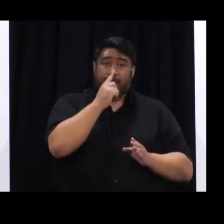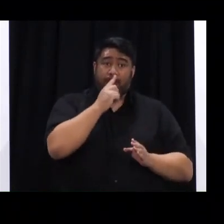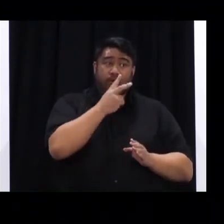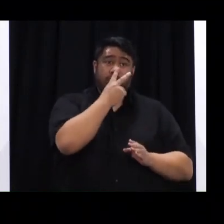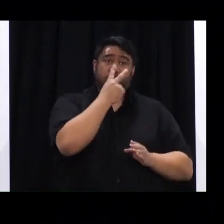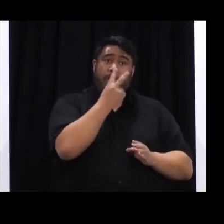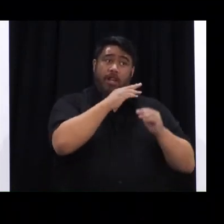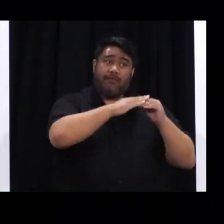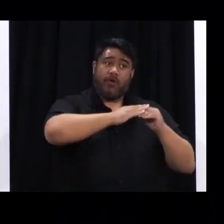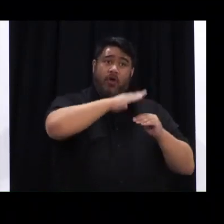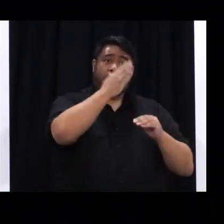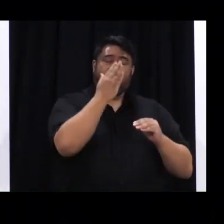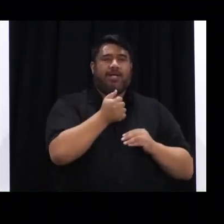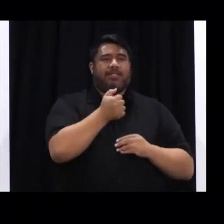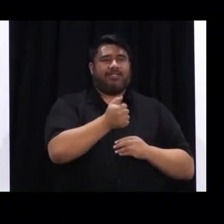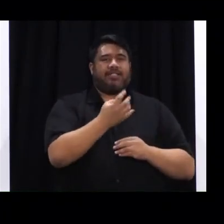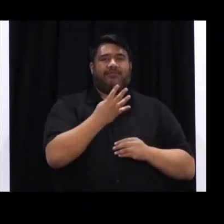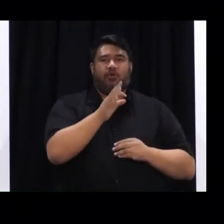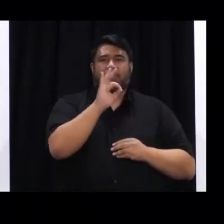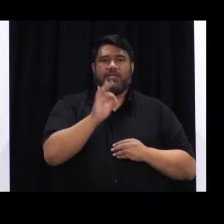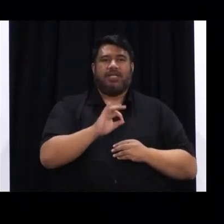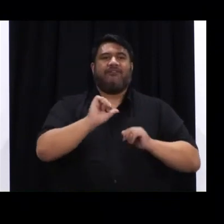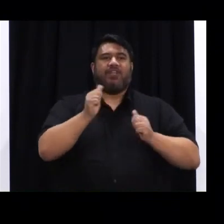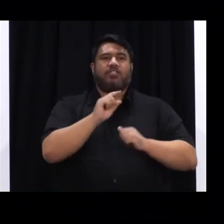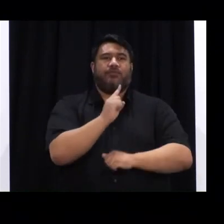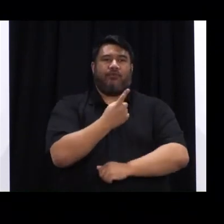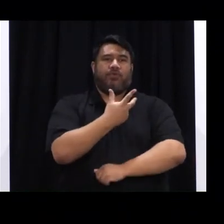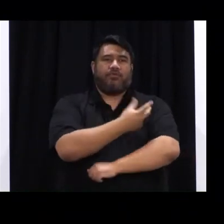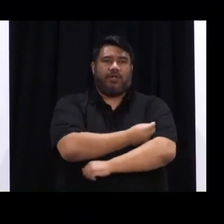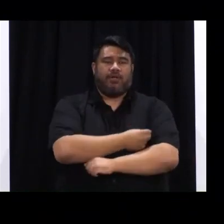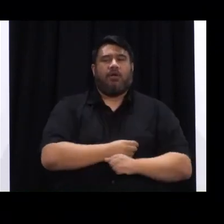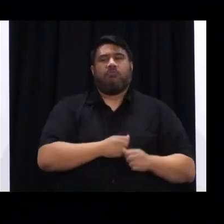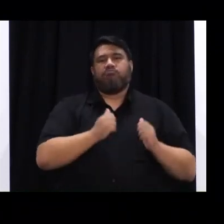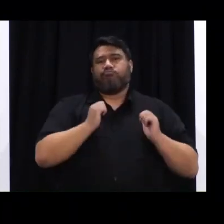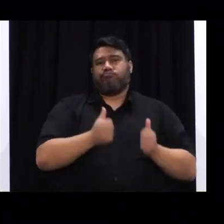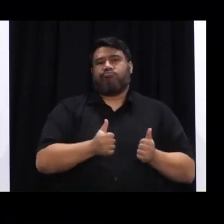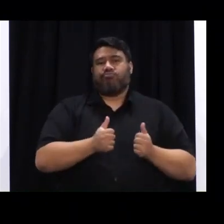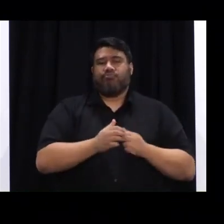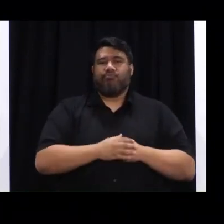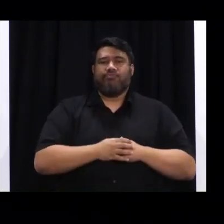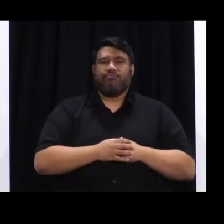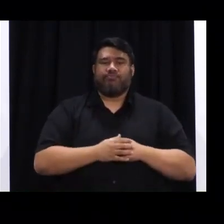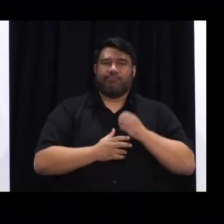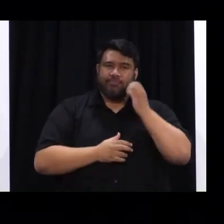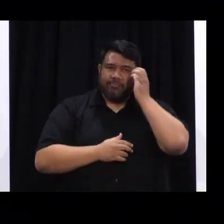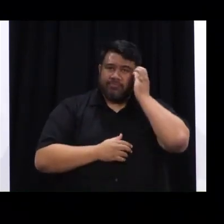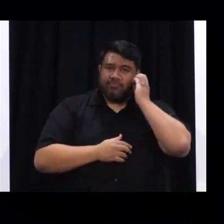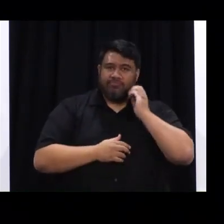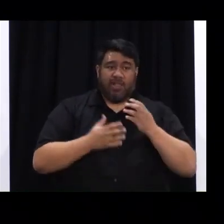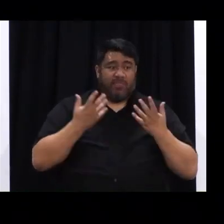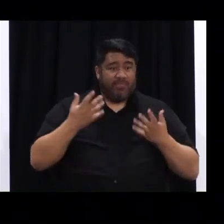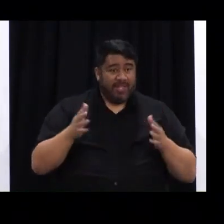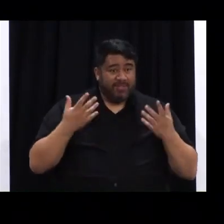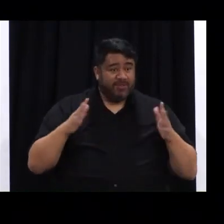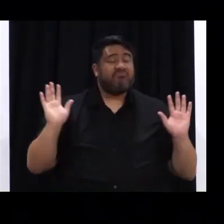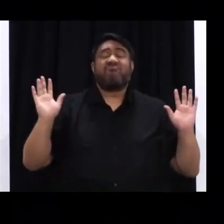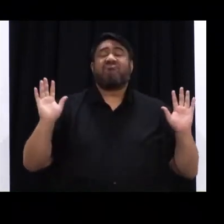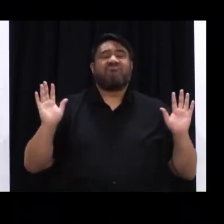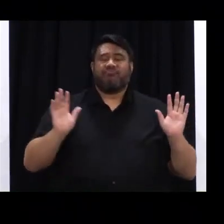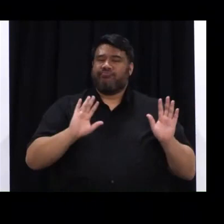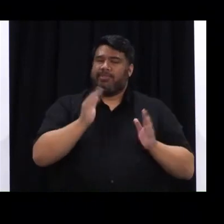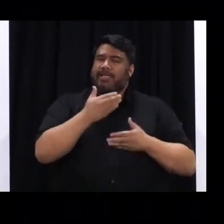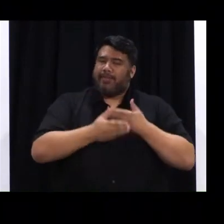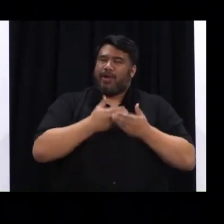aged 12 plus have had at least one dose. We do, however, want to keep going, which is why officials and